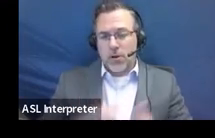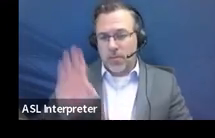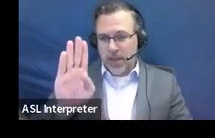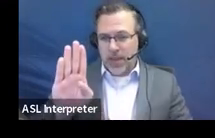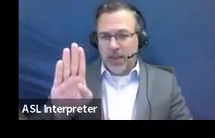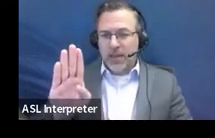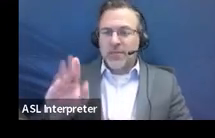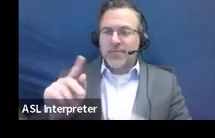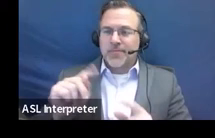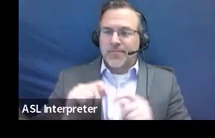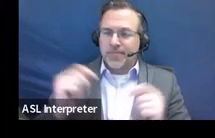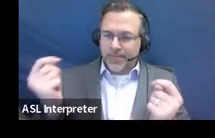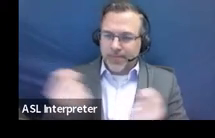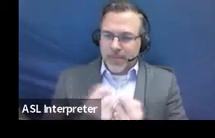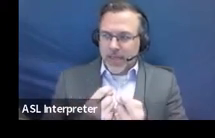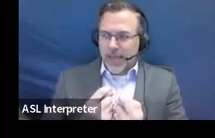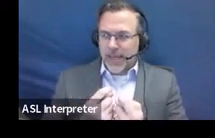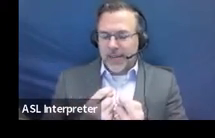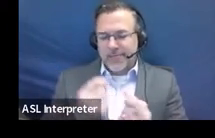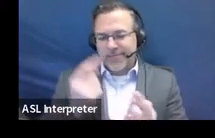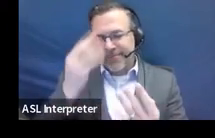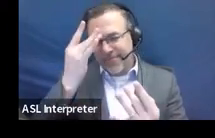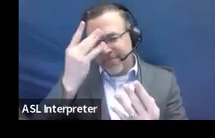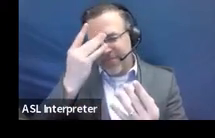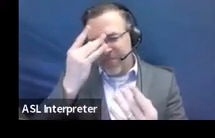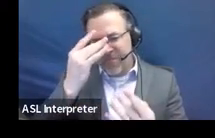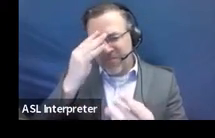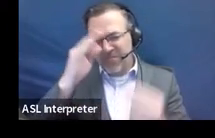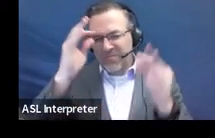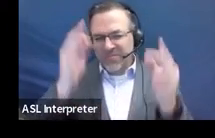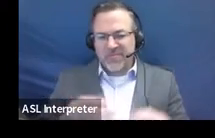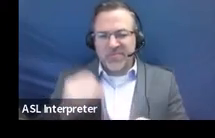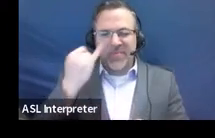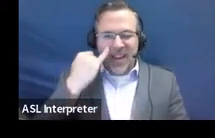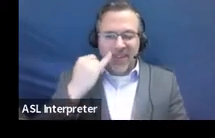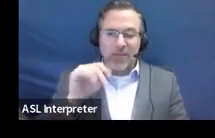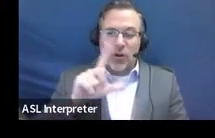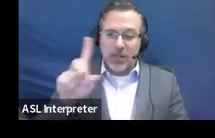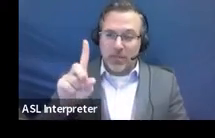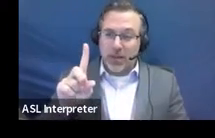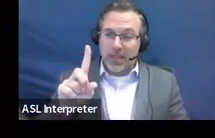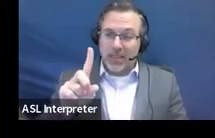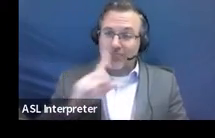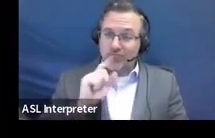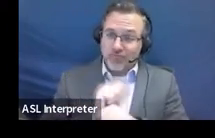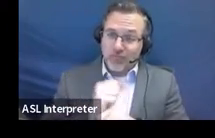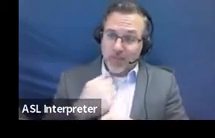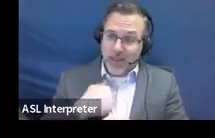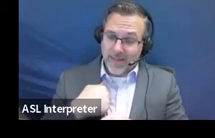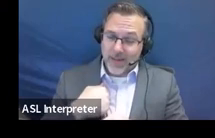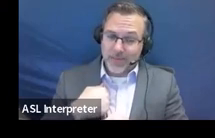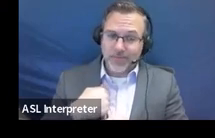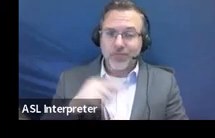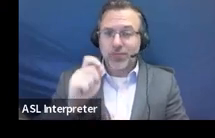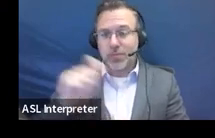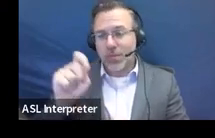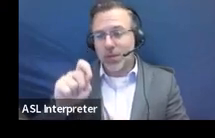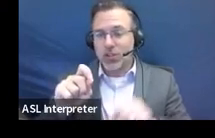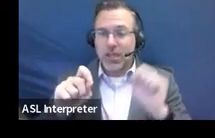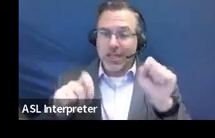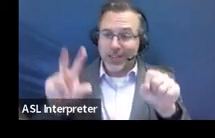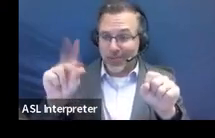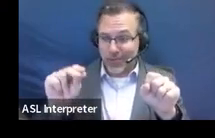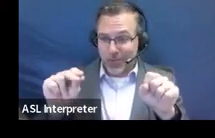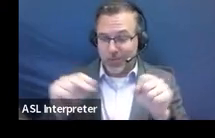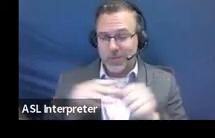that specific learning disability exists. So just making sure to check yes, no correctly, whichever the team decides.